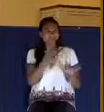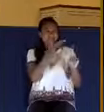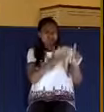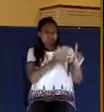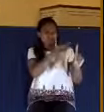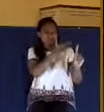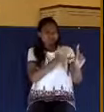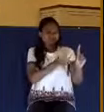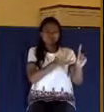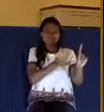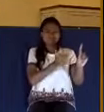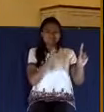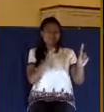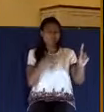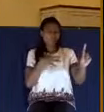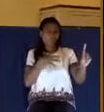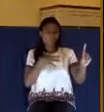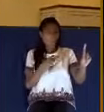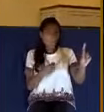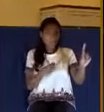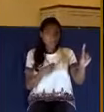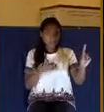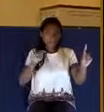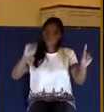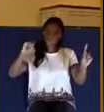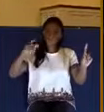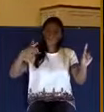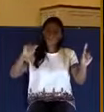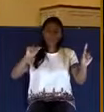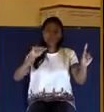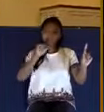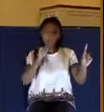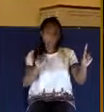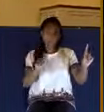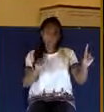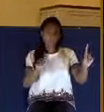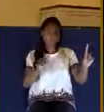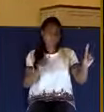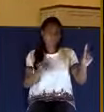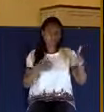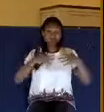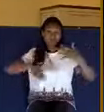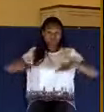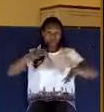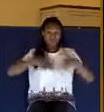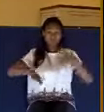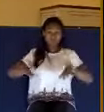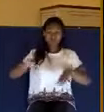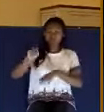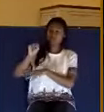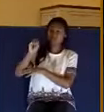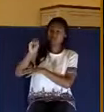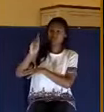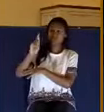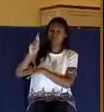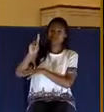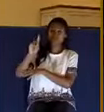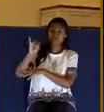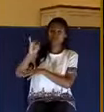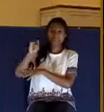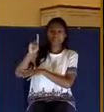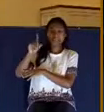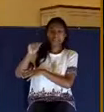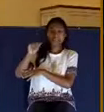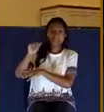He wasn't wearing a real white toga. In fact, the word here is sordida. Actually, that's a Roman